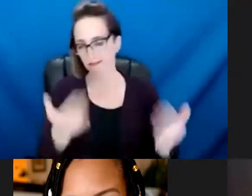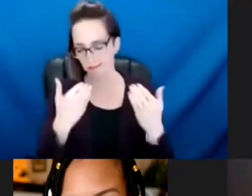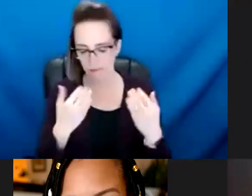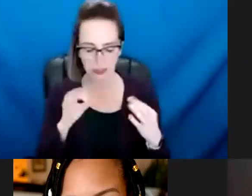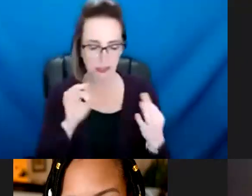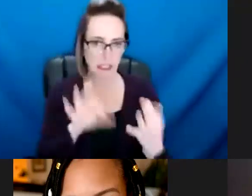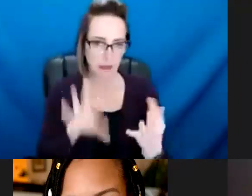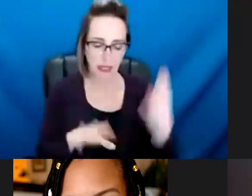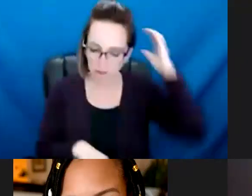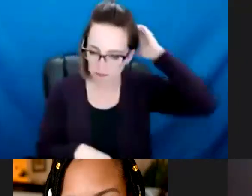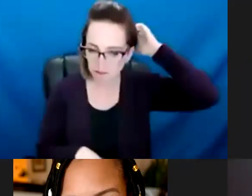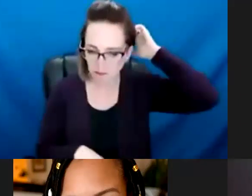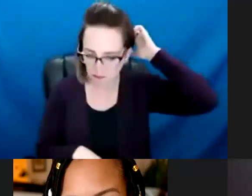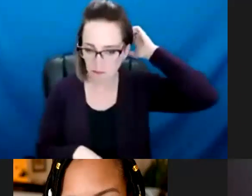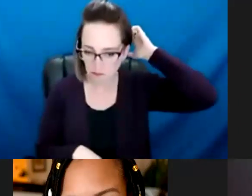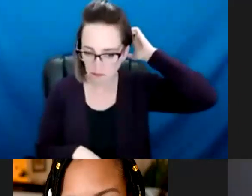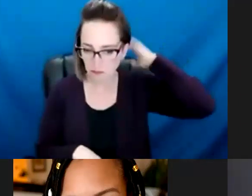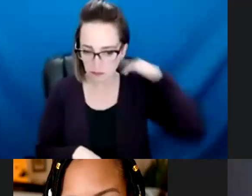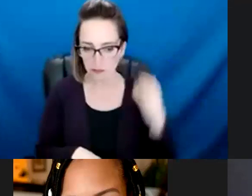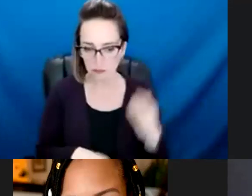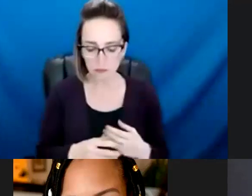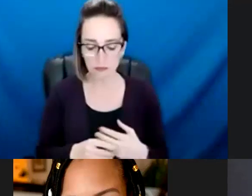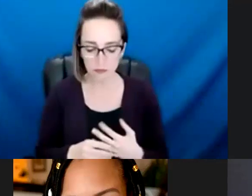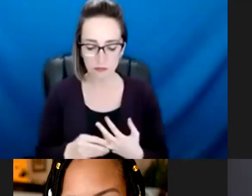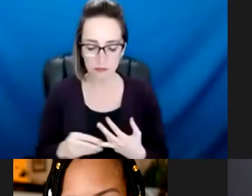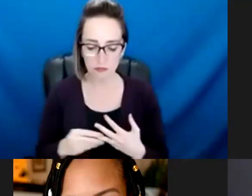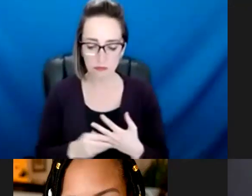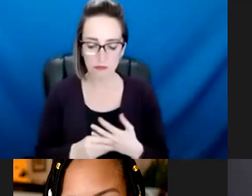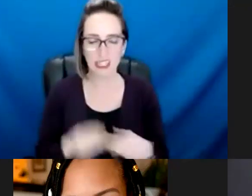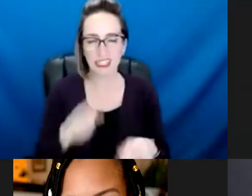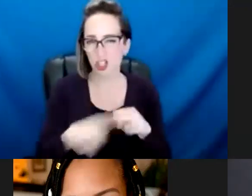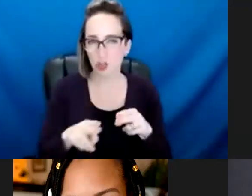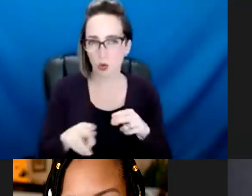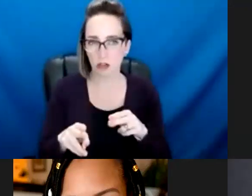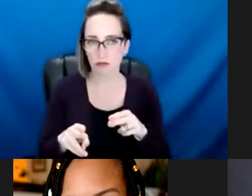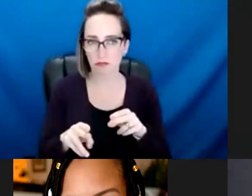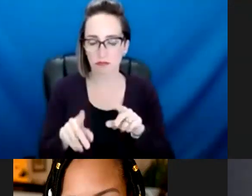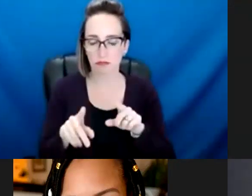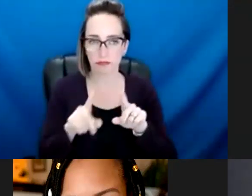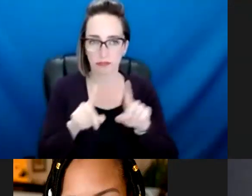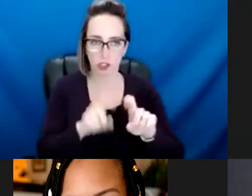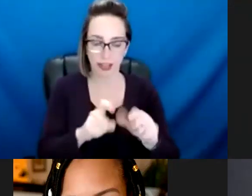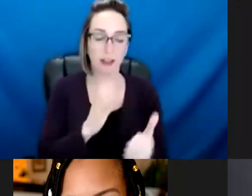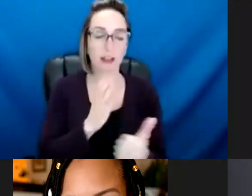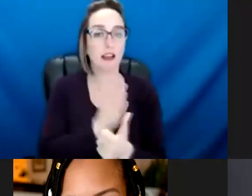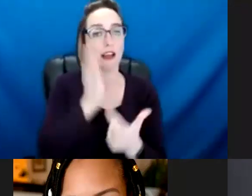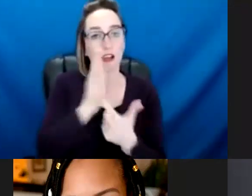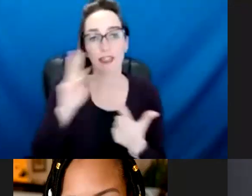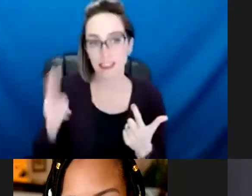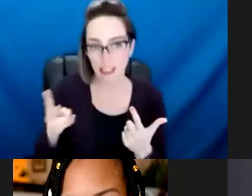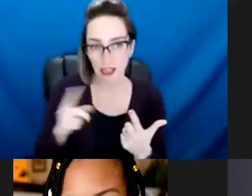a really easy and direct way to provide some insight. Um, it doesn't take very long. The next phase of our engagement